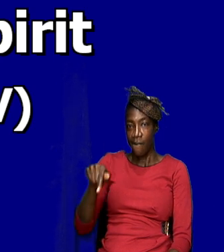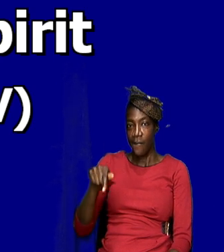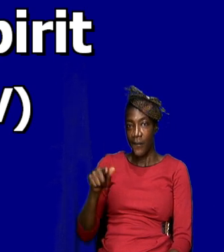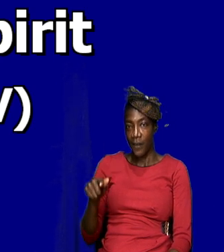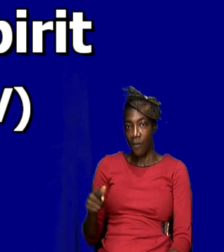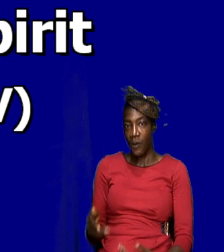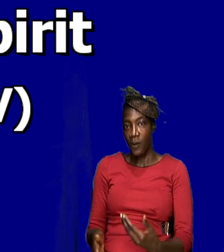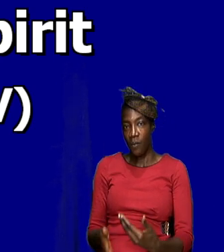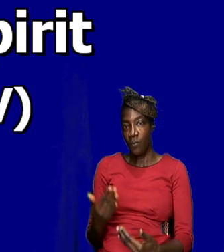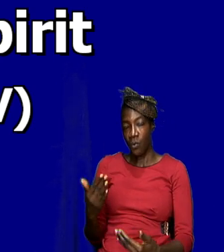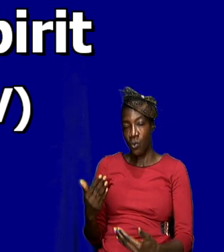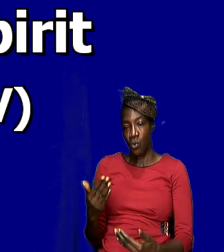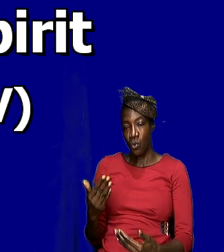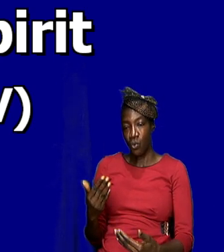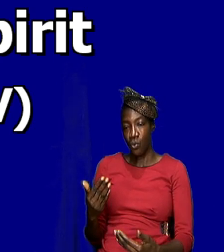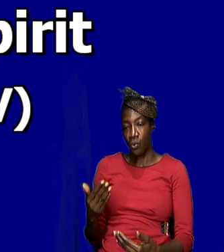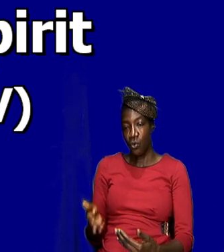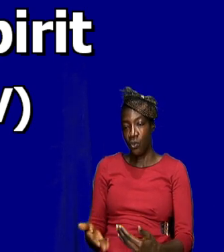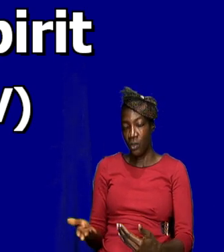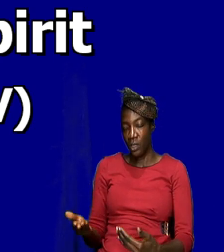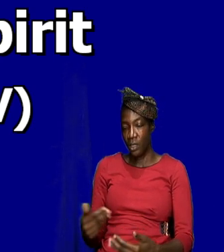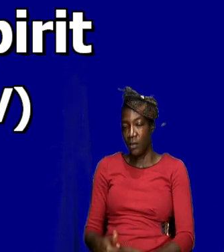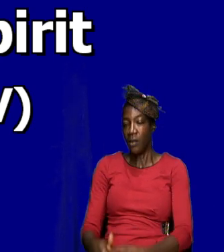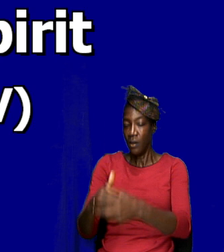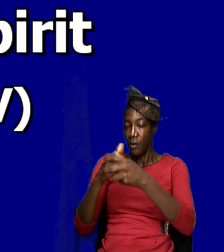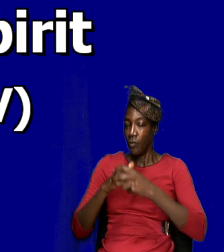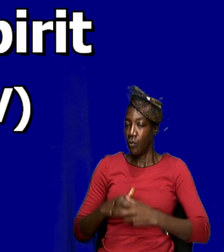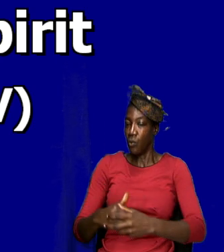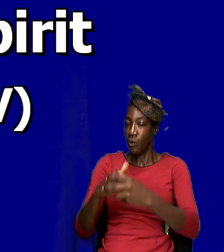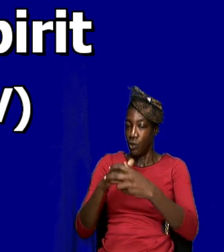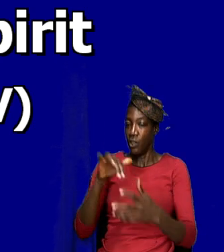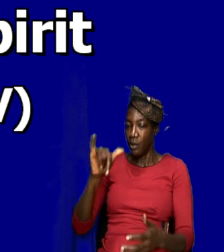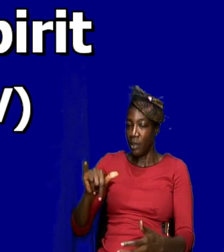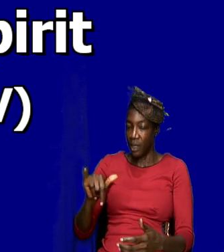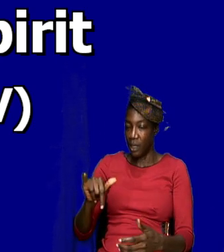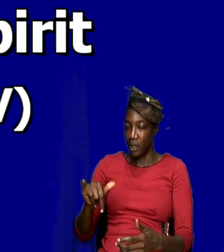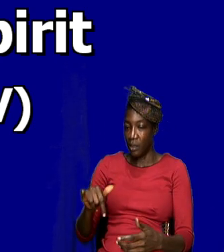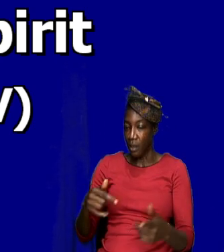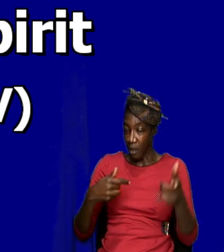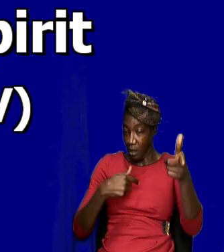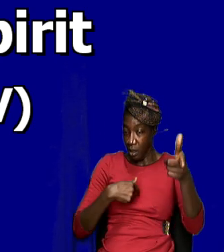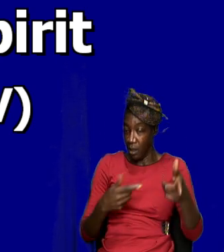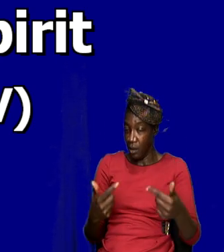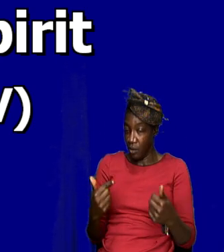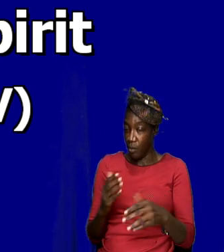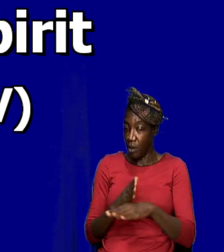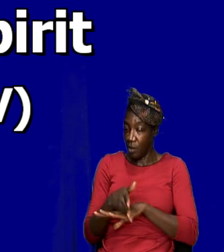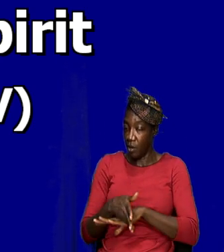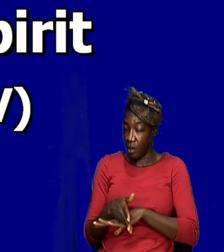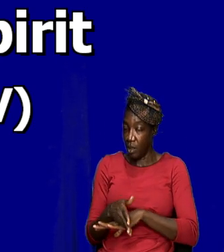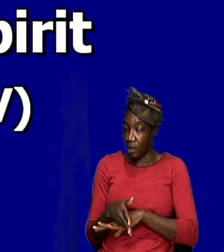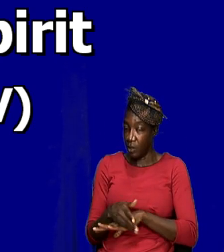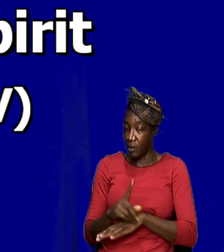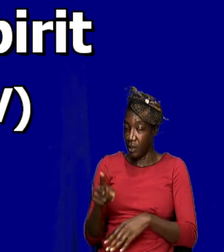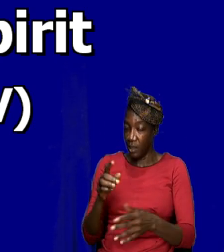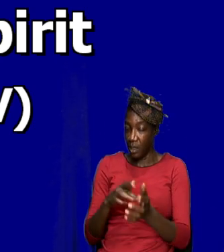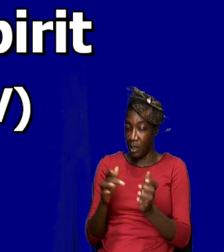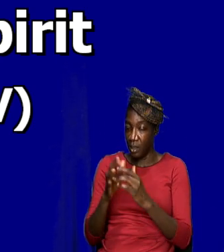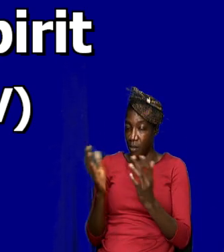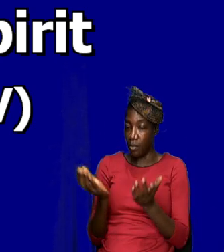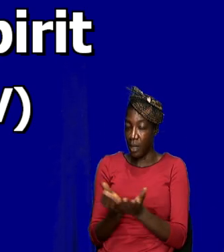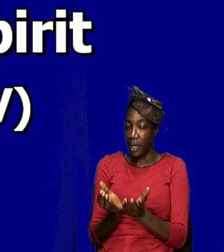the most performed discourse on worship that I have come across anywhere in the Bible or anywhere